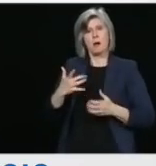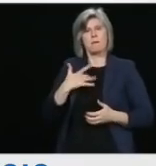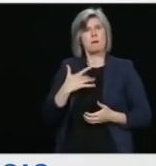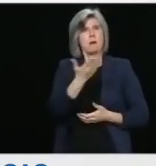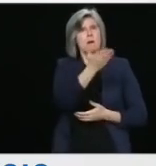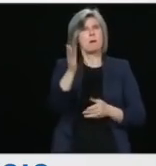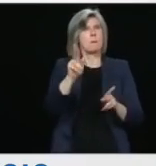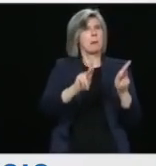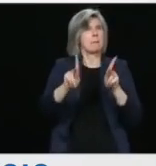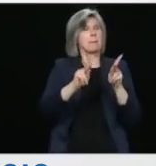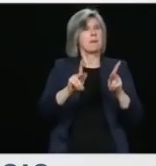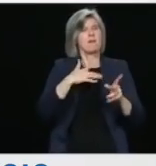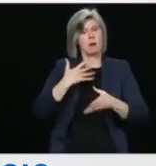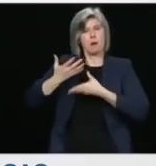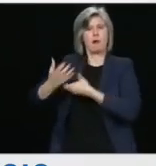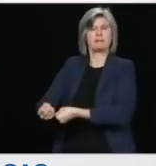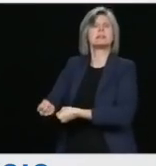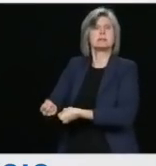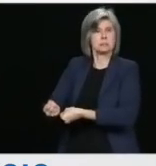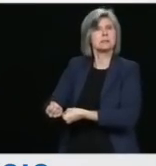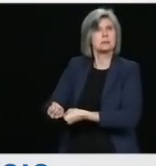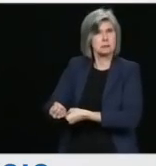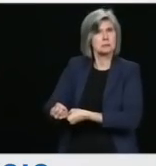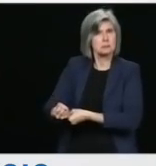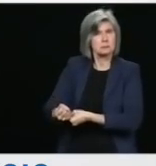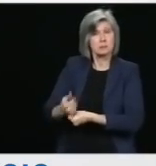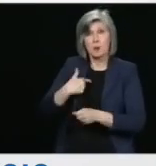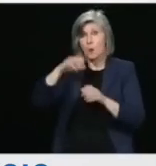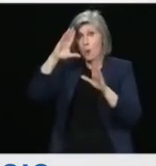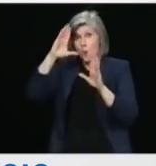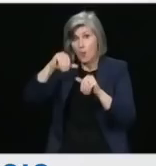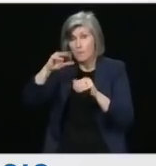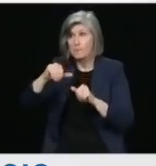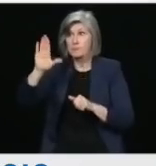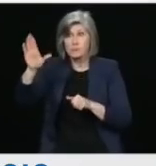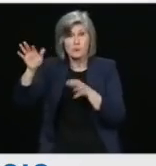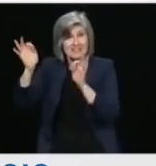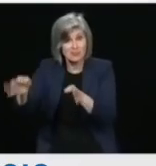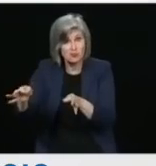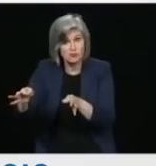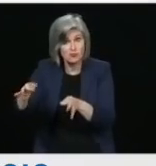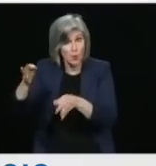the external review and advice to come will allow us to do even better.